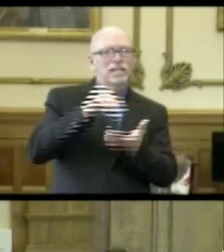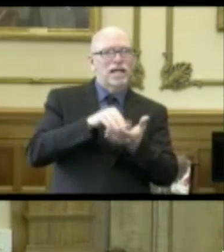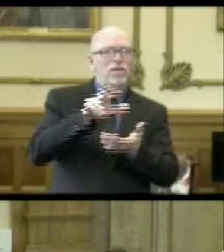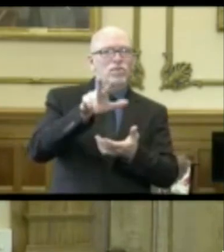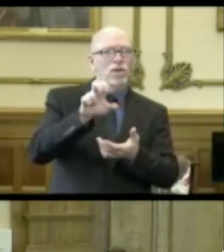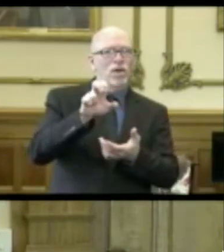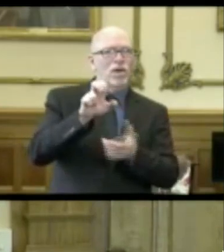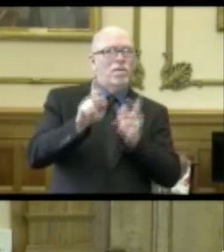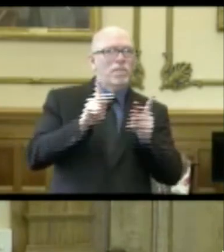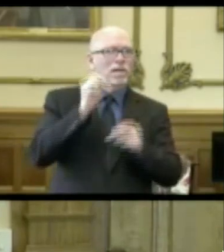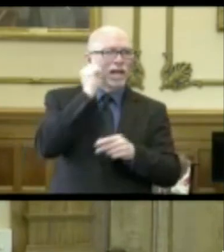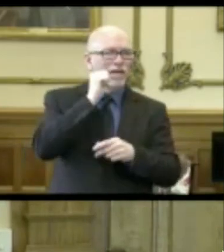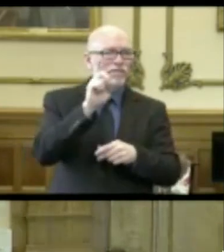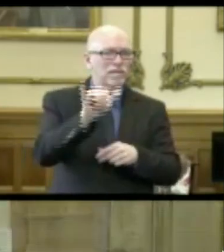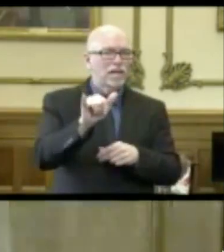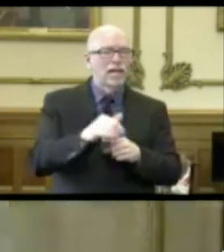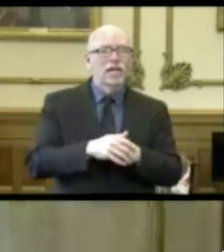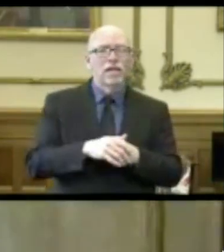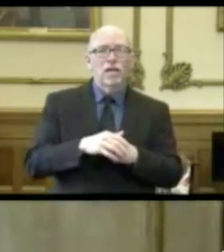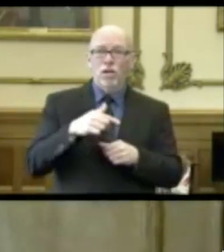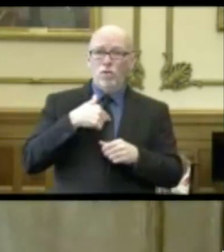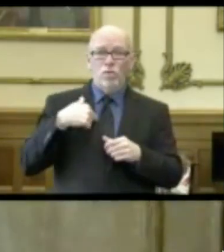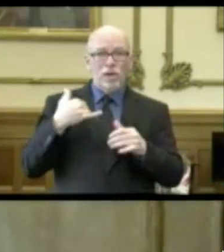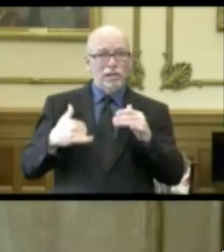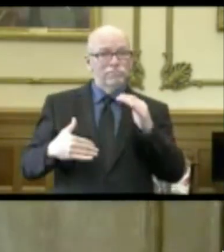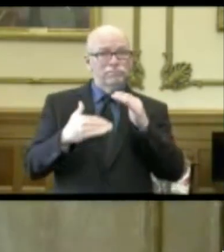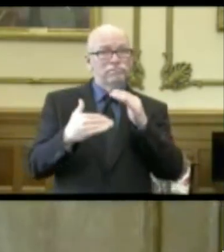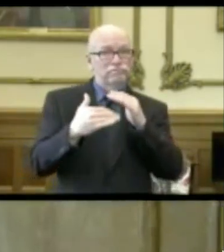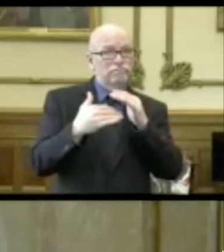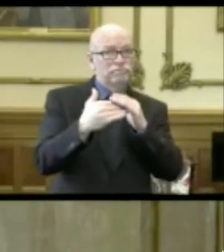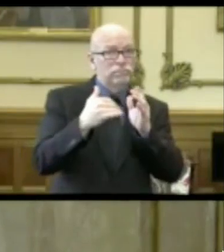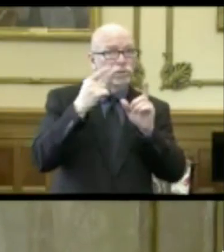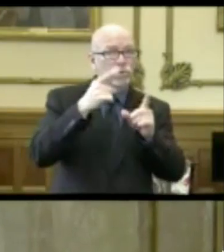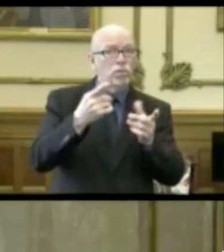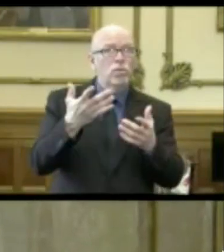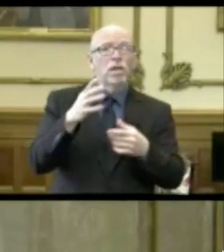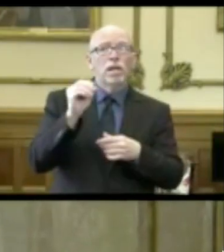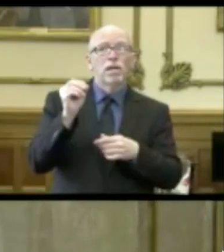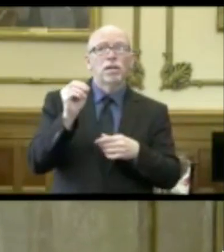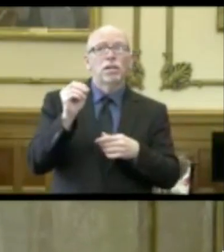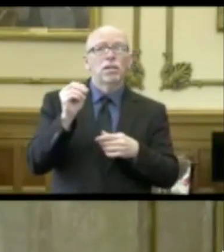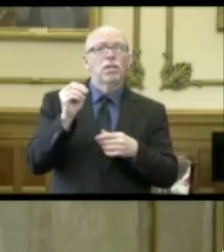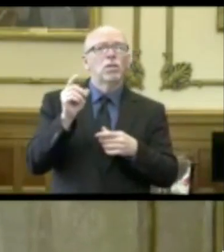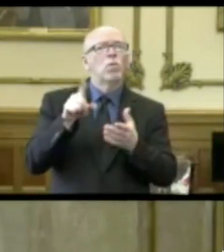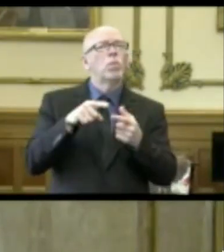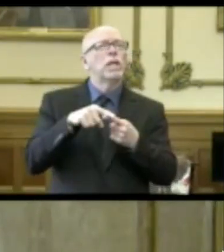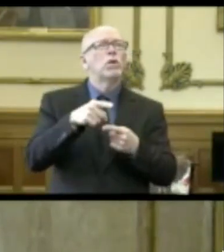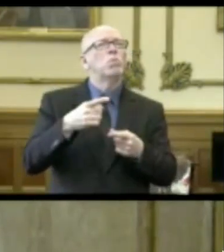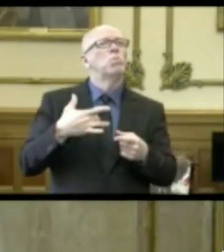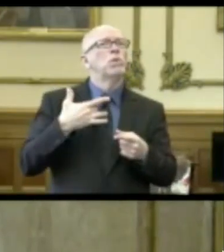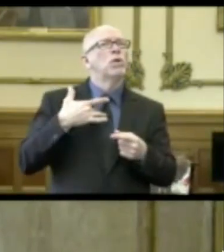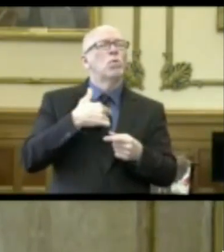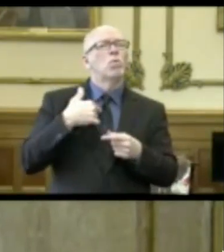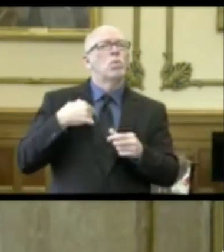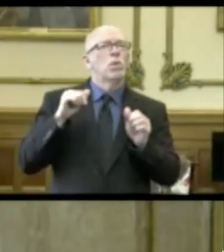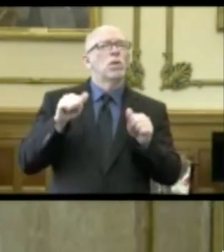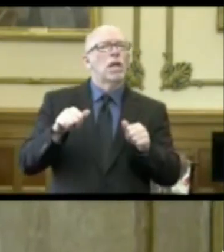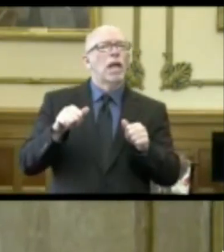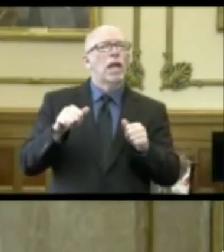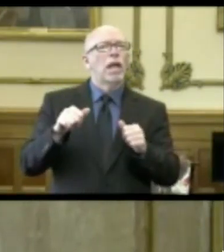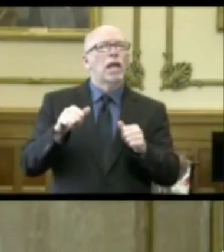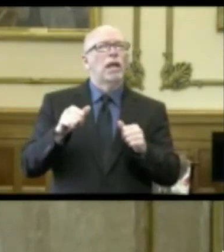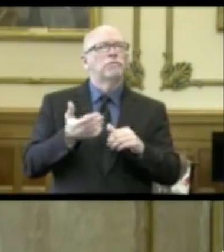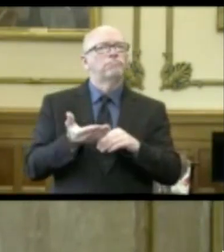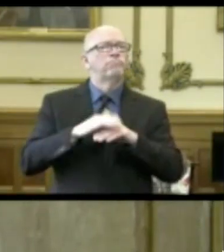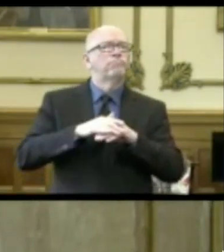Hoosiers a day. Are we making progress to that goal? And what date do you expect us to be able to expand